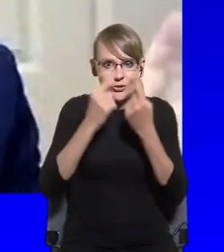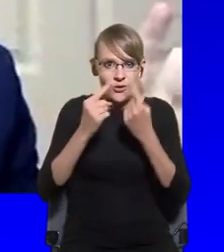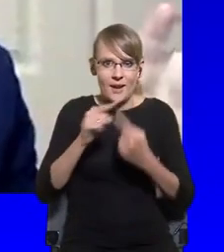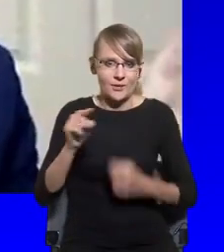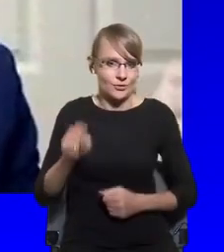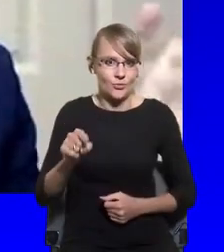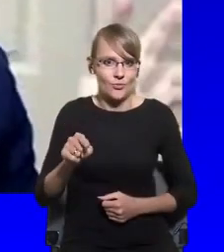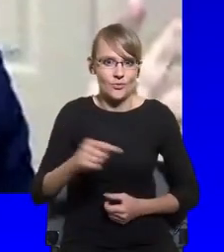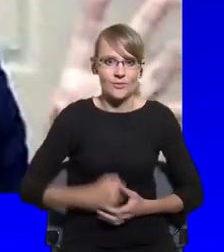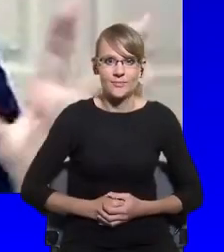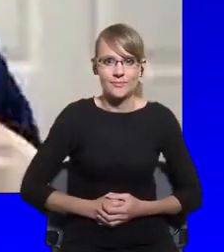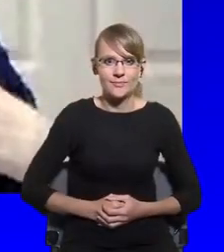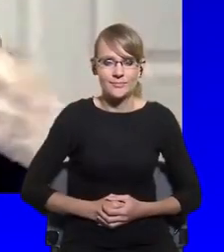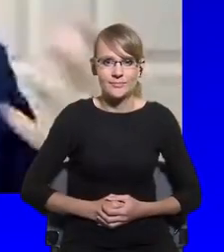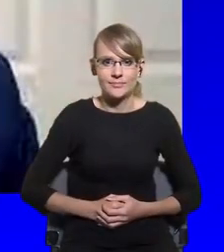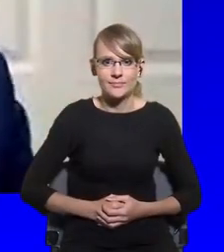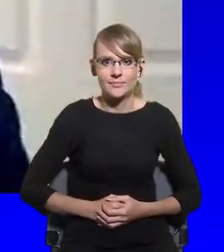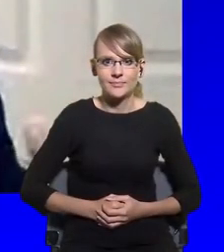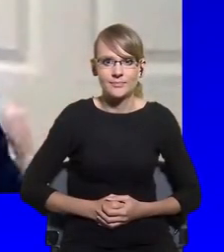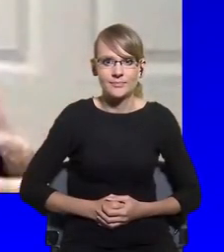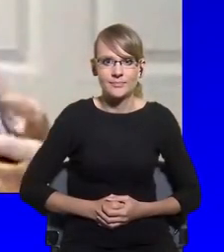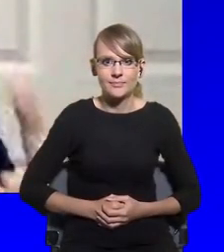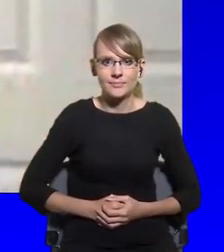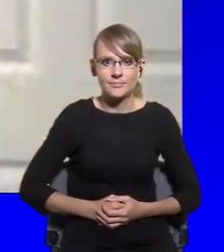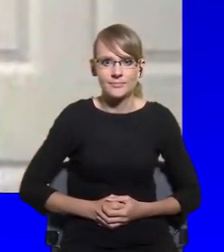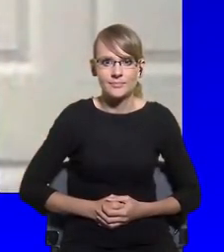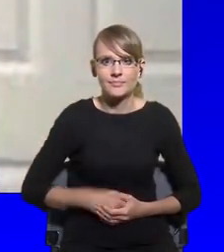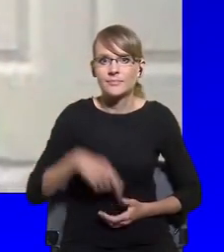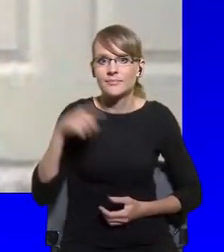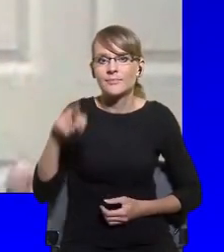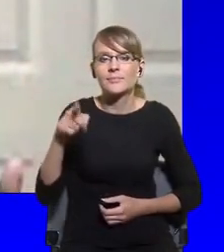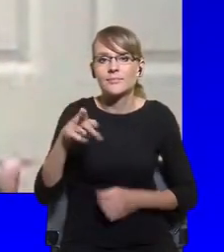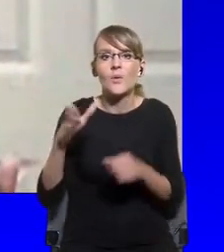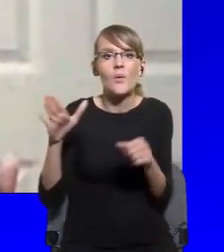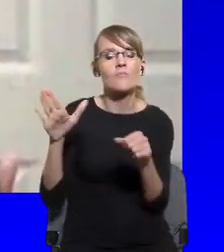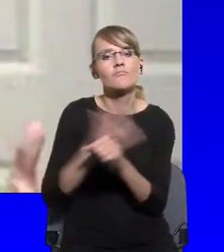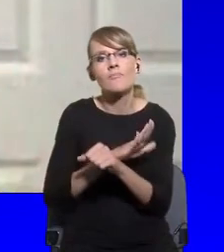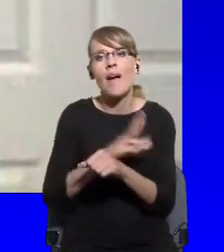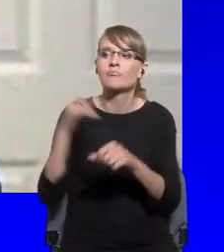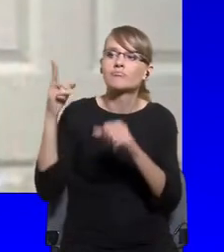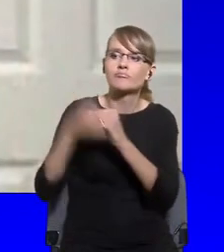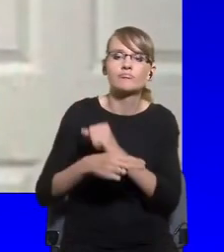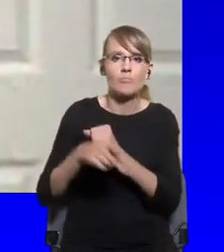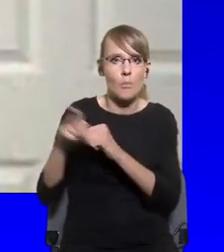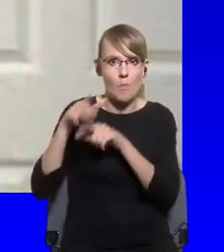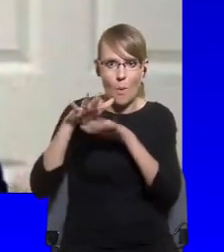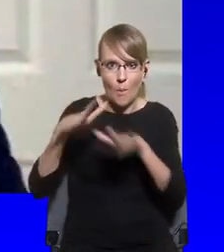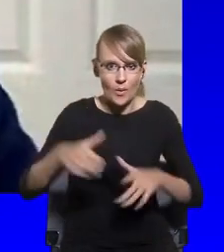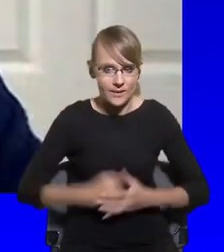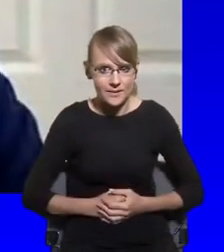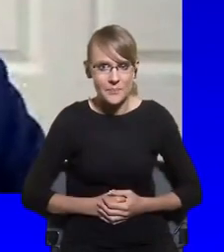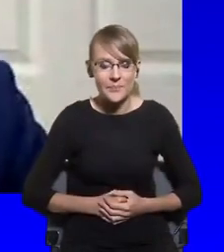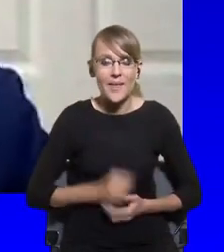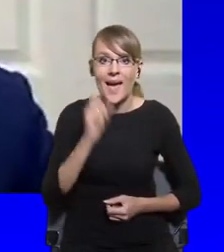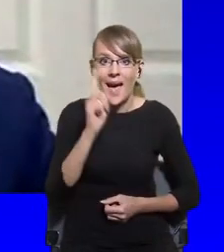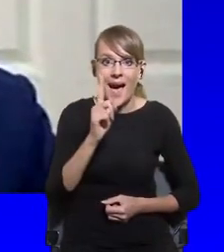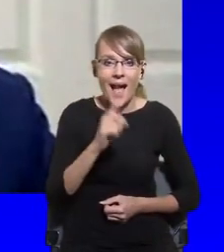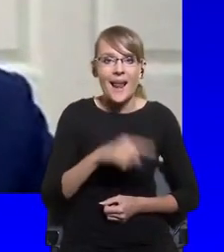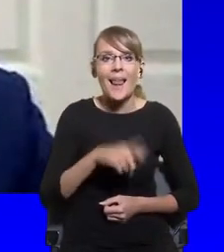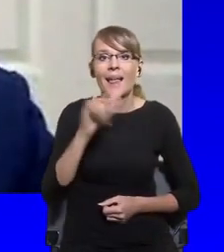we can say that the unstoppable momentum of the Northern League has now